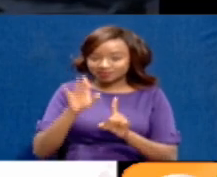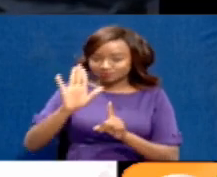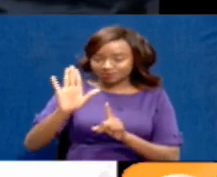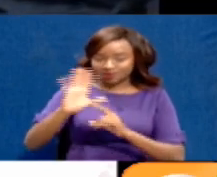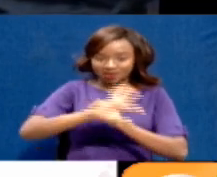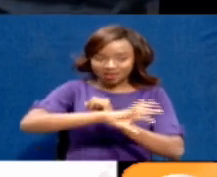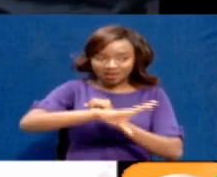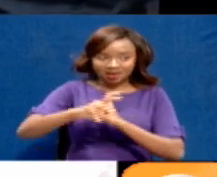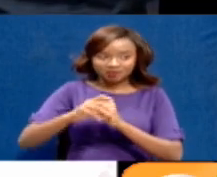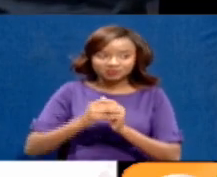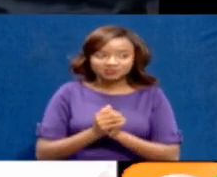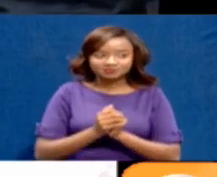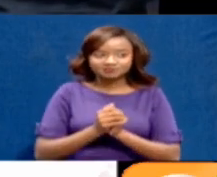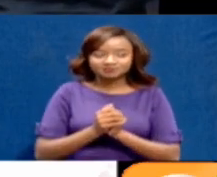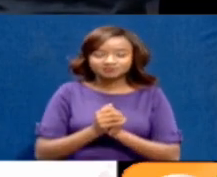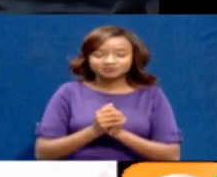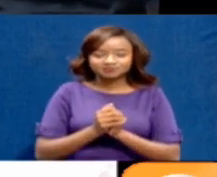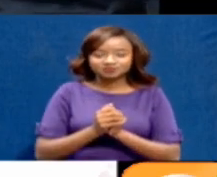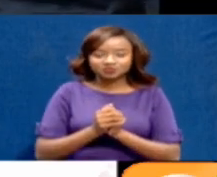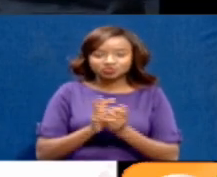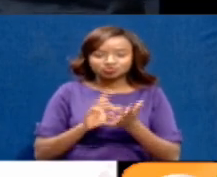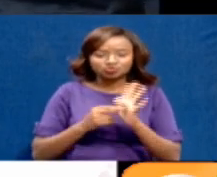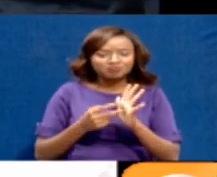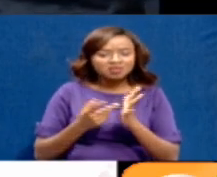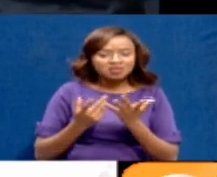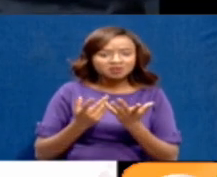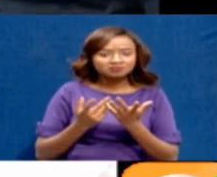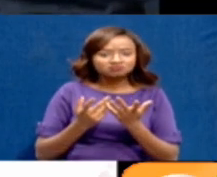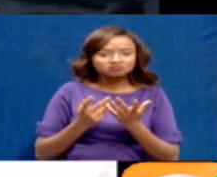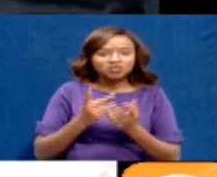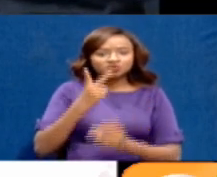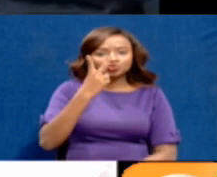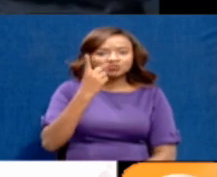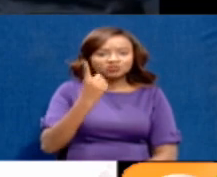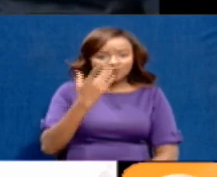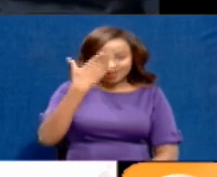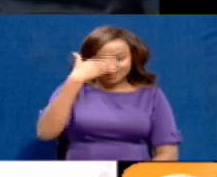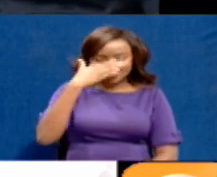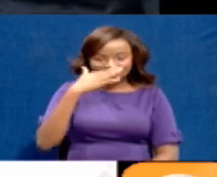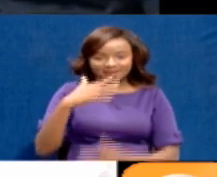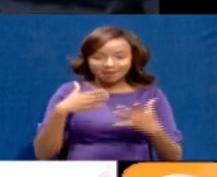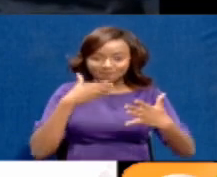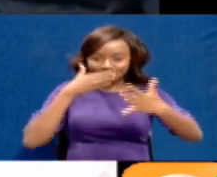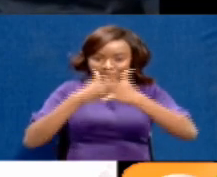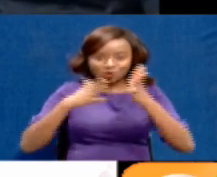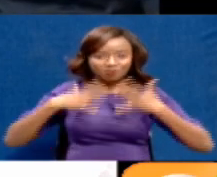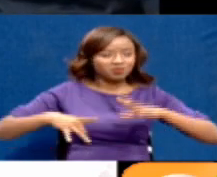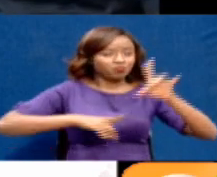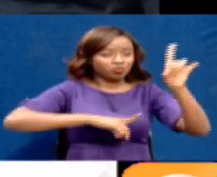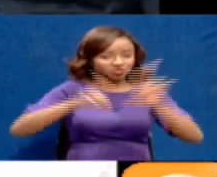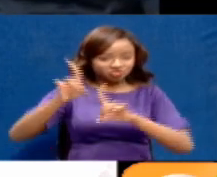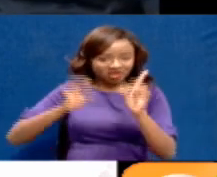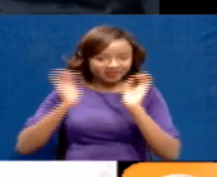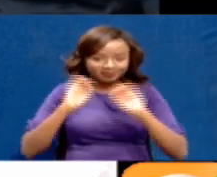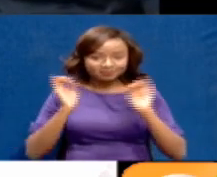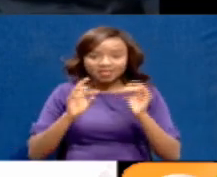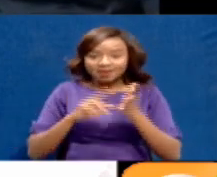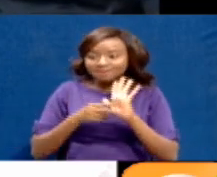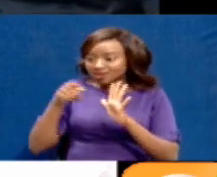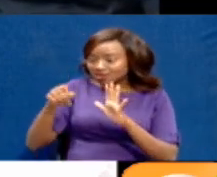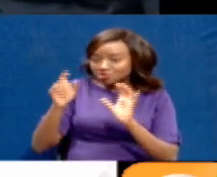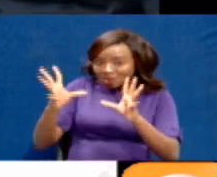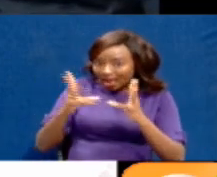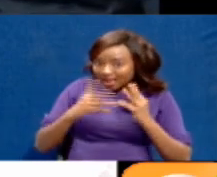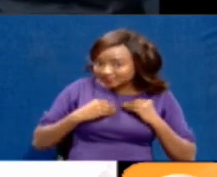Within the next two weeks or so, the deadline will have expired because it was a 21-day restriction. Will you be confident enough to